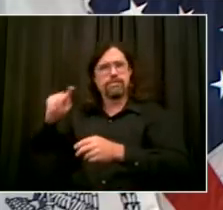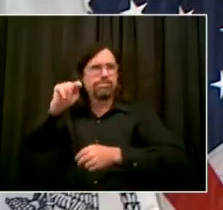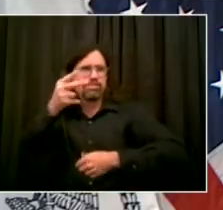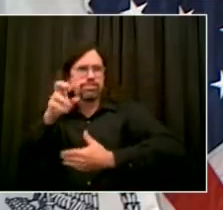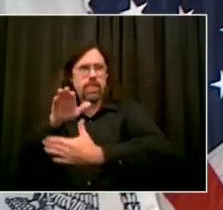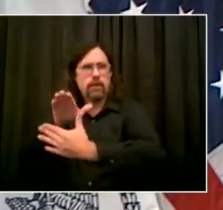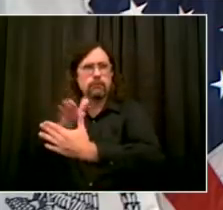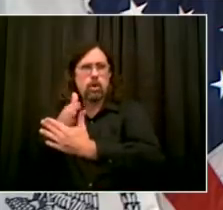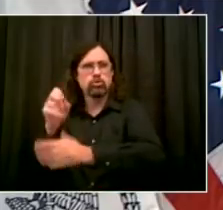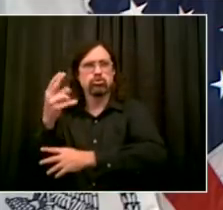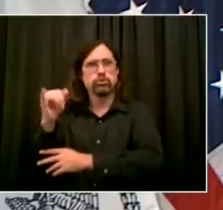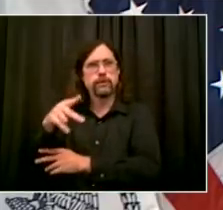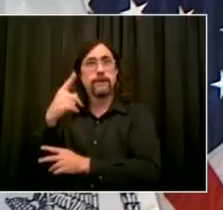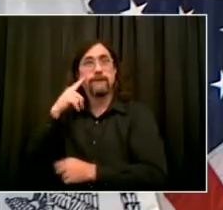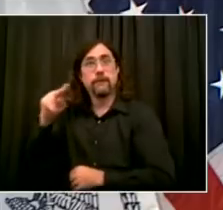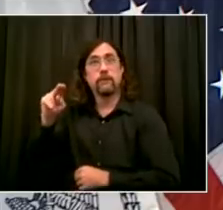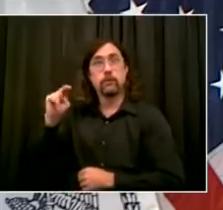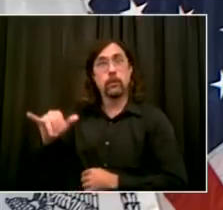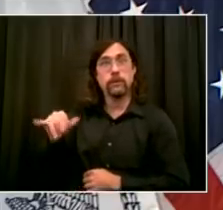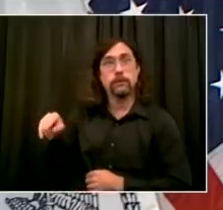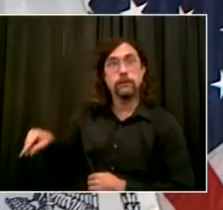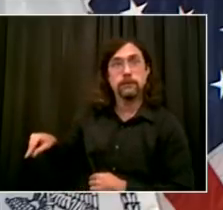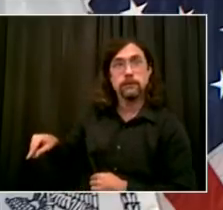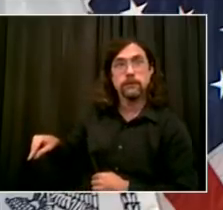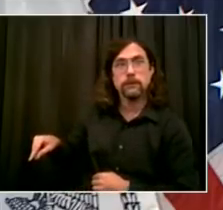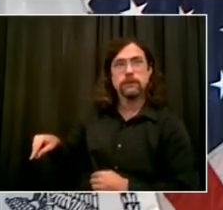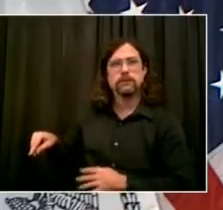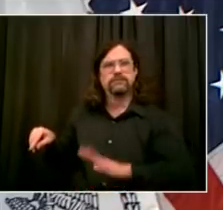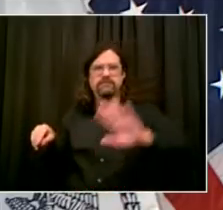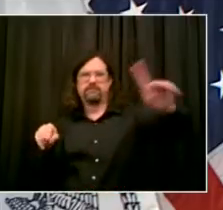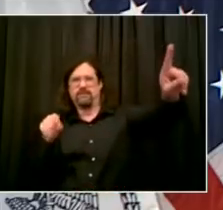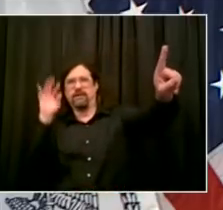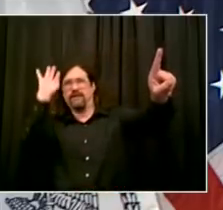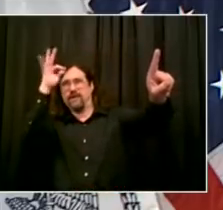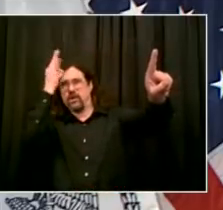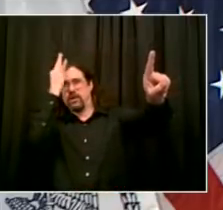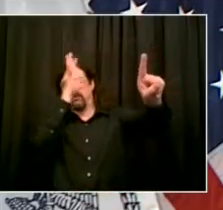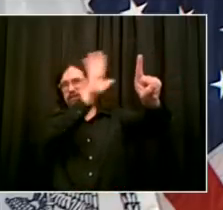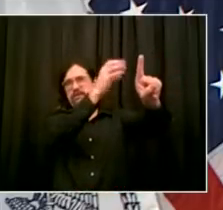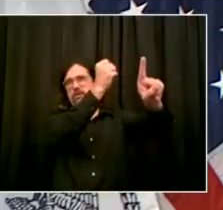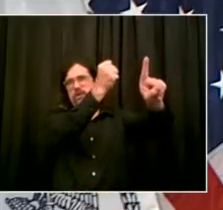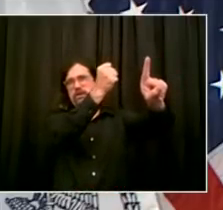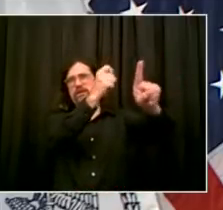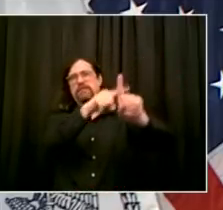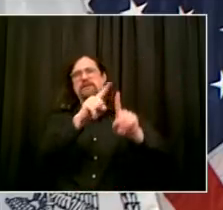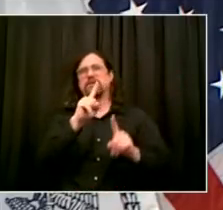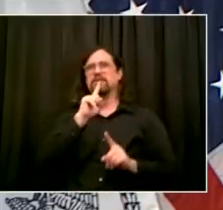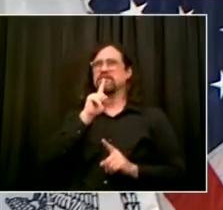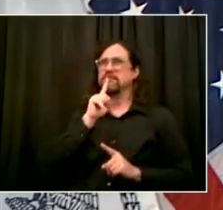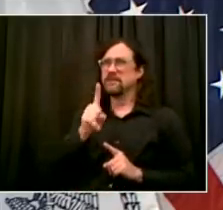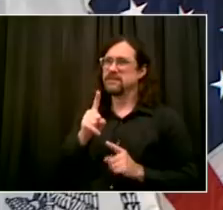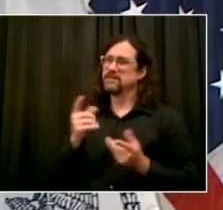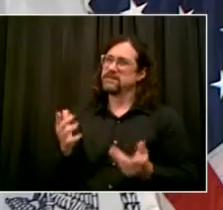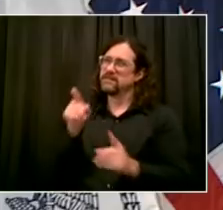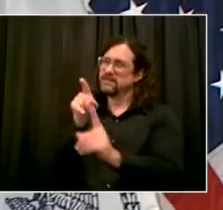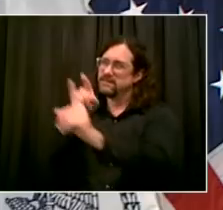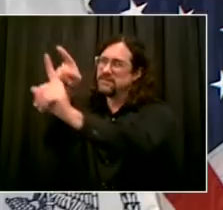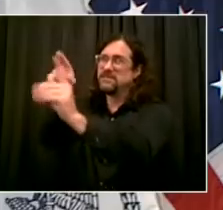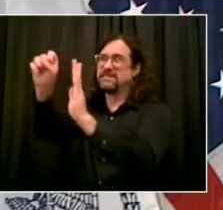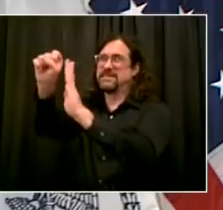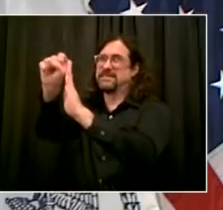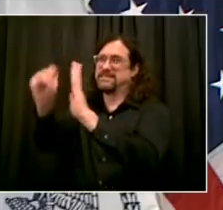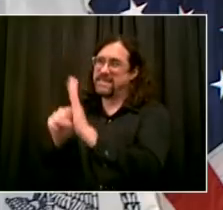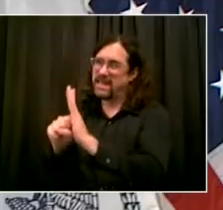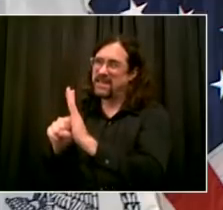immediately is the long-term borrowing capacity so that we can, in fact, bring back some of the